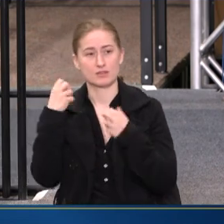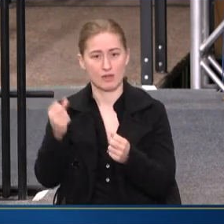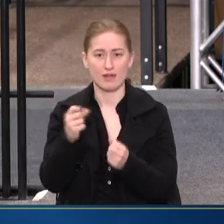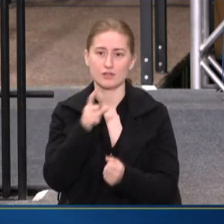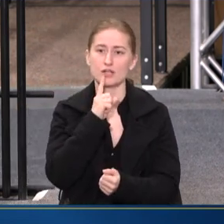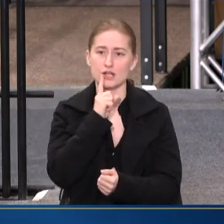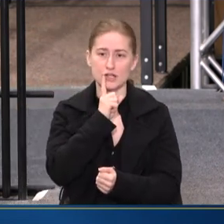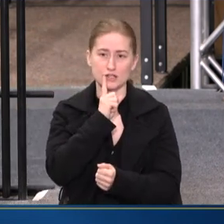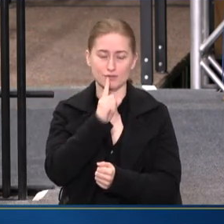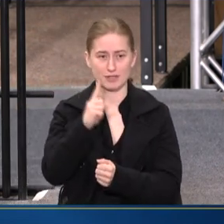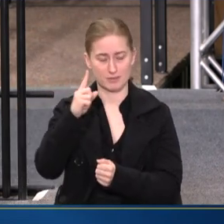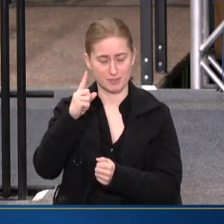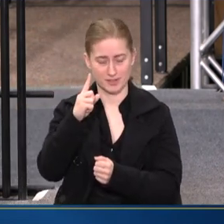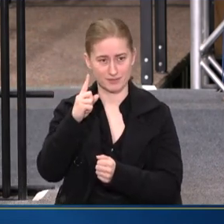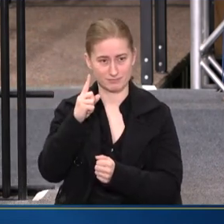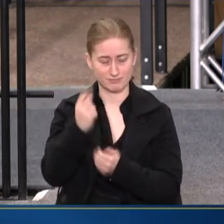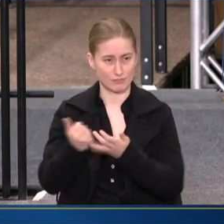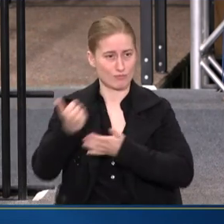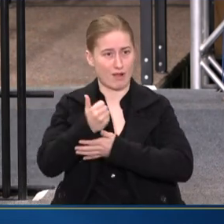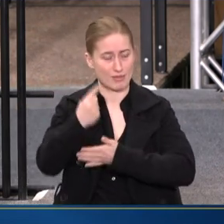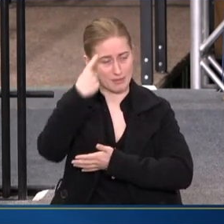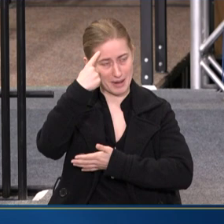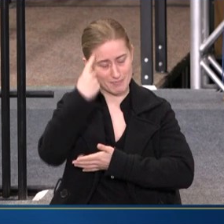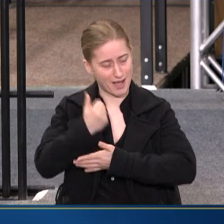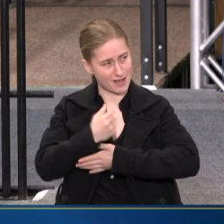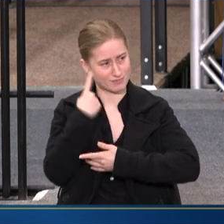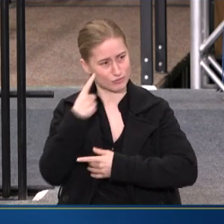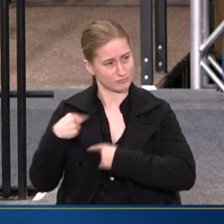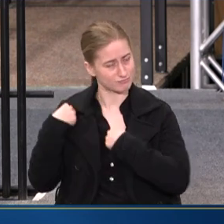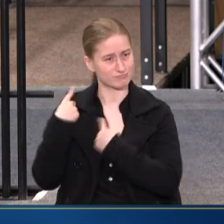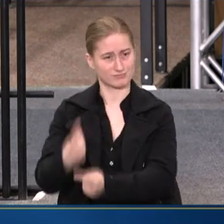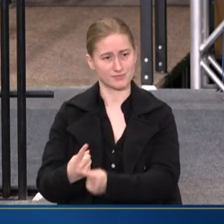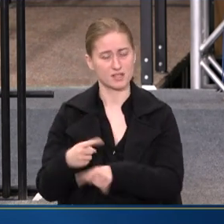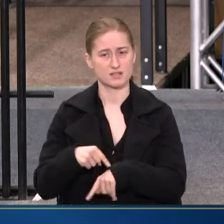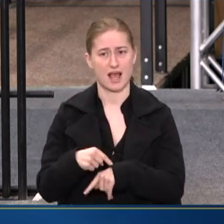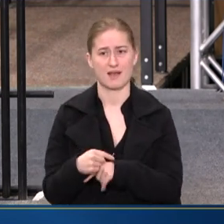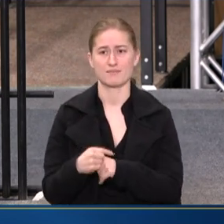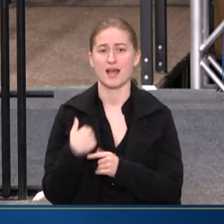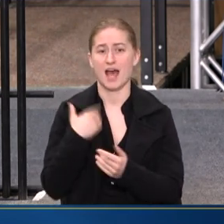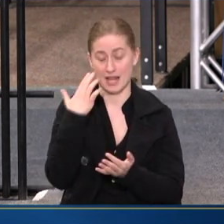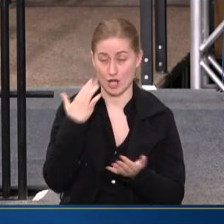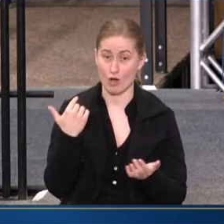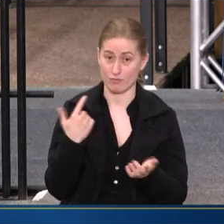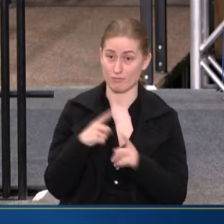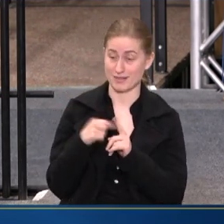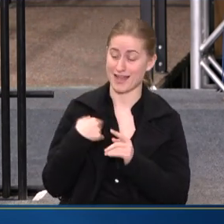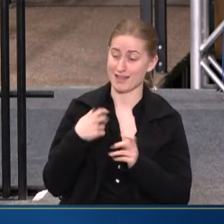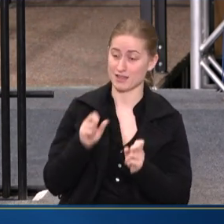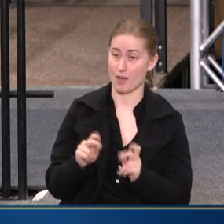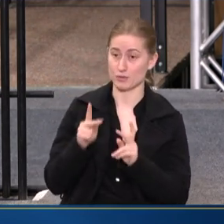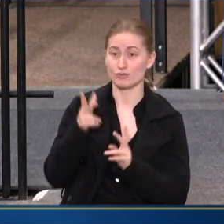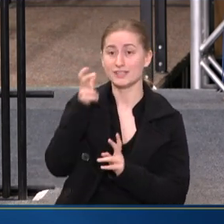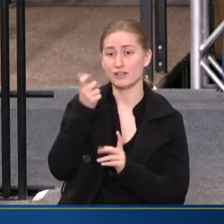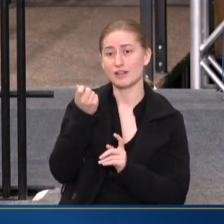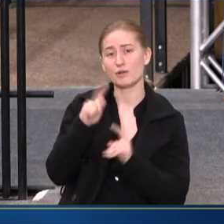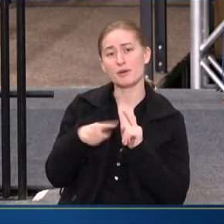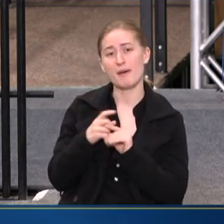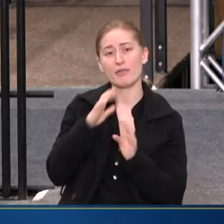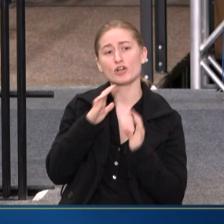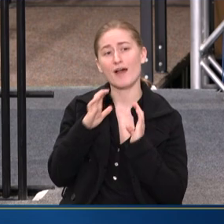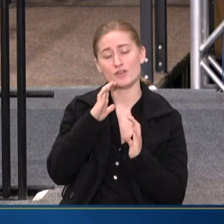FOREFRONT OF THEIR MINDS FOR SOME TIME. AND I KNOW AND I HAD THE OPPORTUNITY TO HEAR A LITTLE BIT OF THE